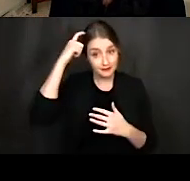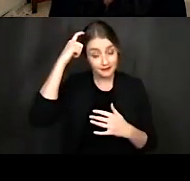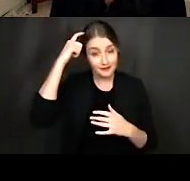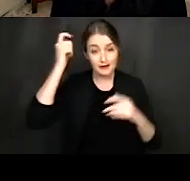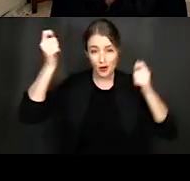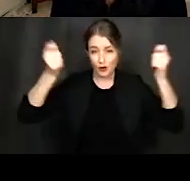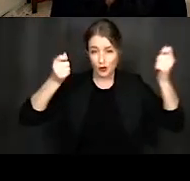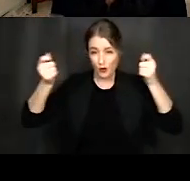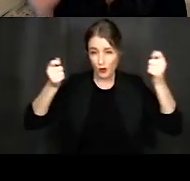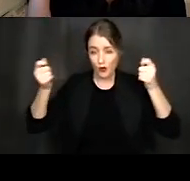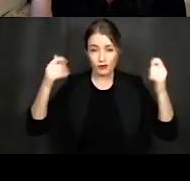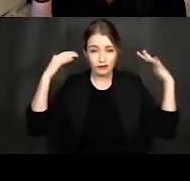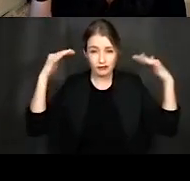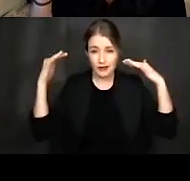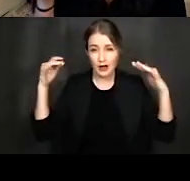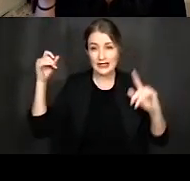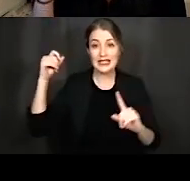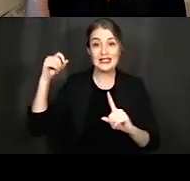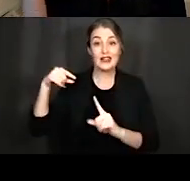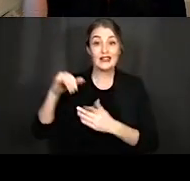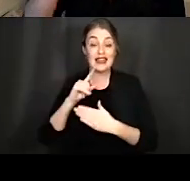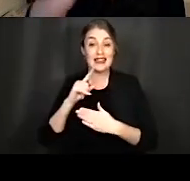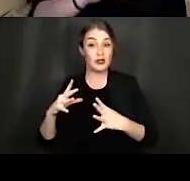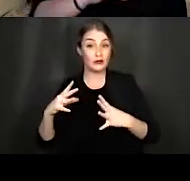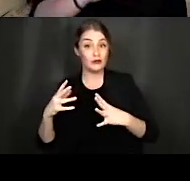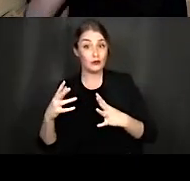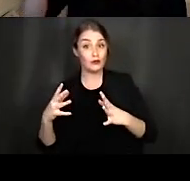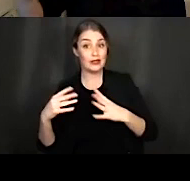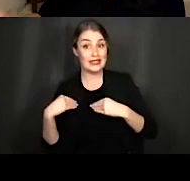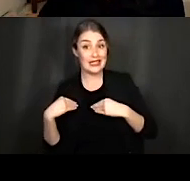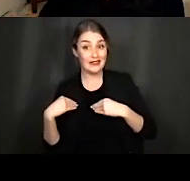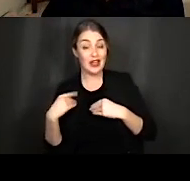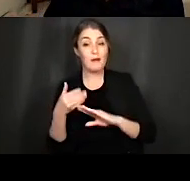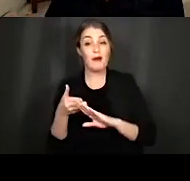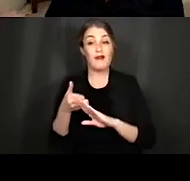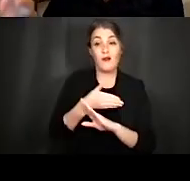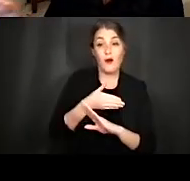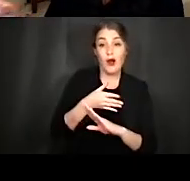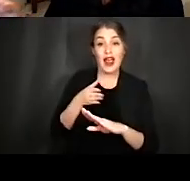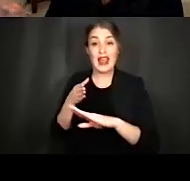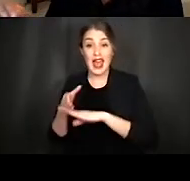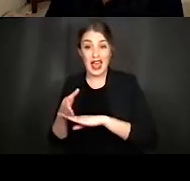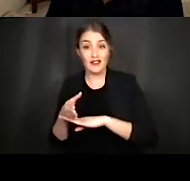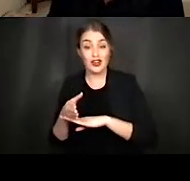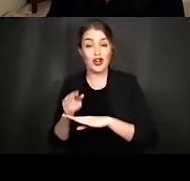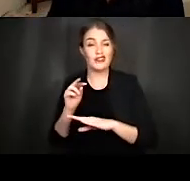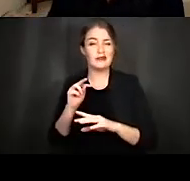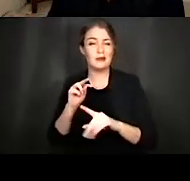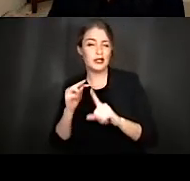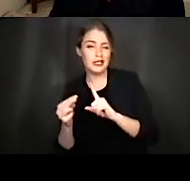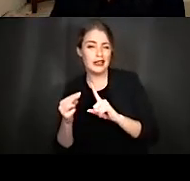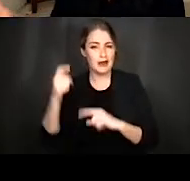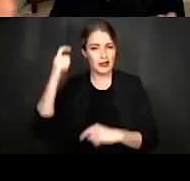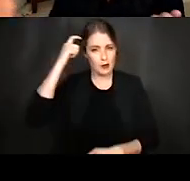the sound signal that is received both before and after it is perceived by the brain.